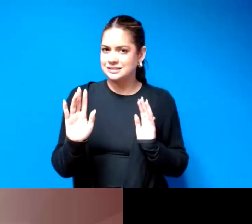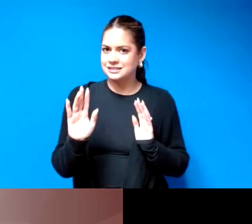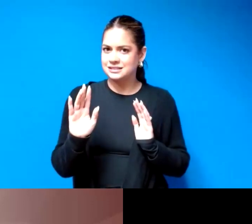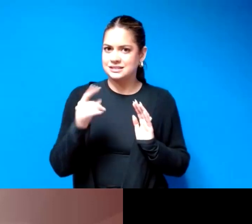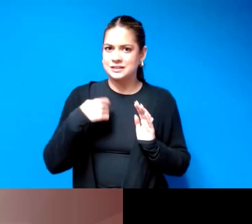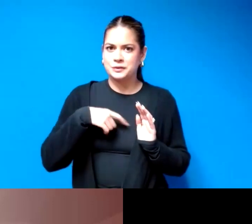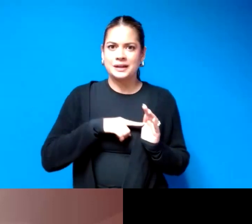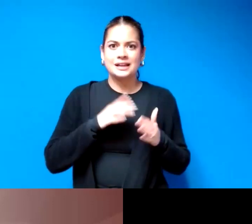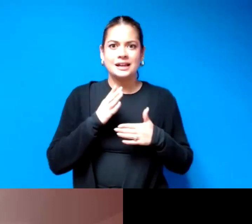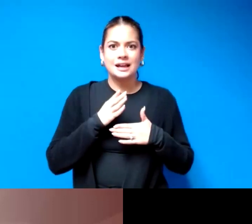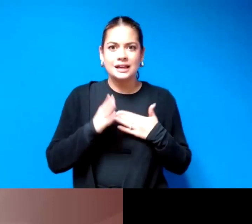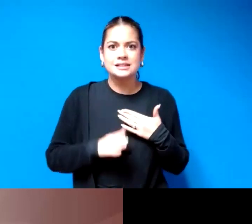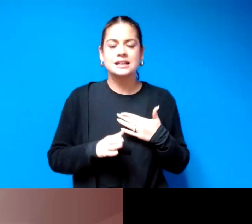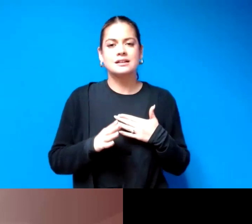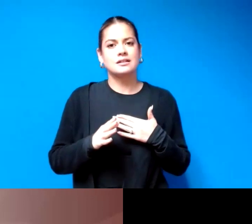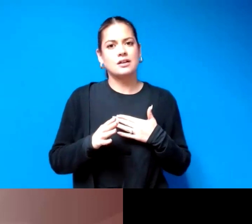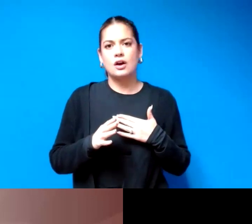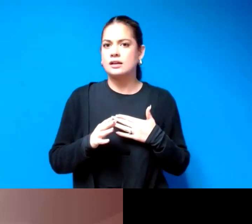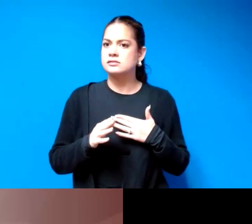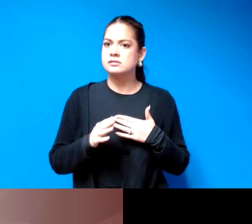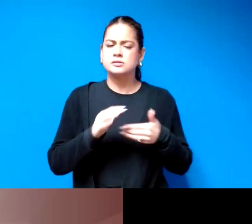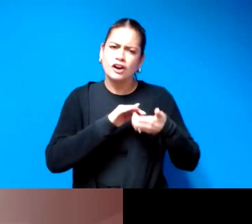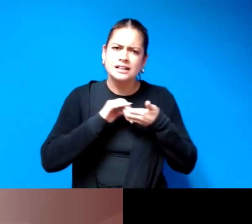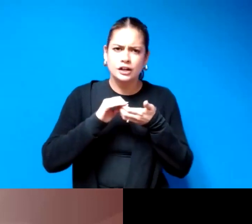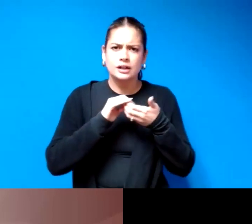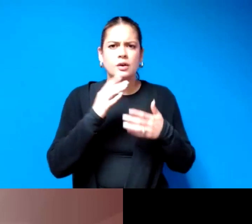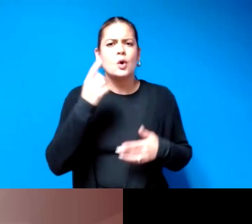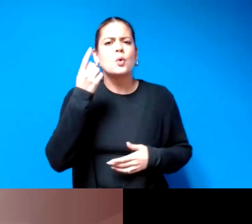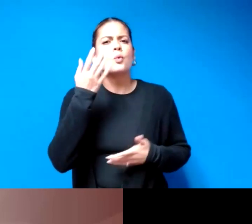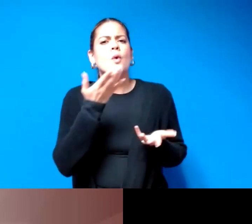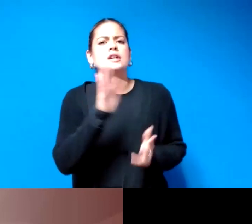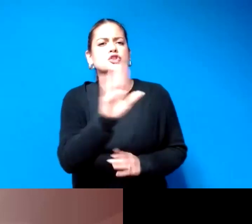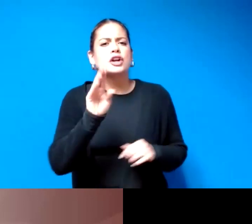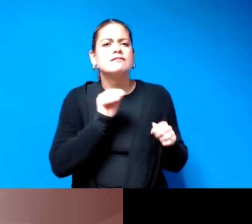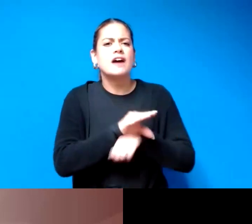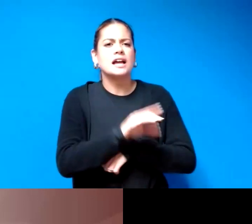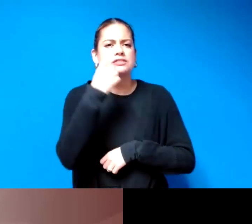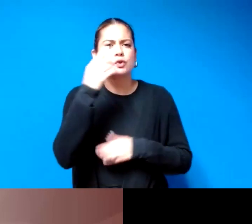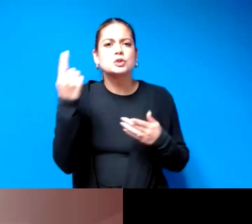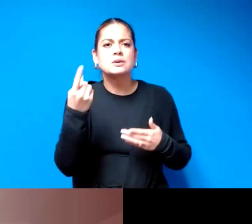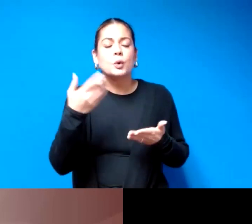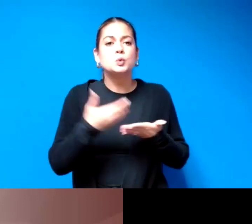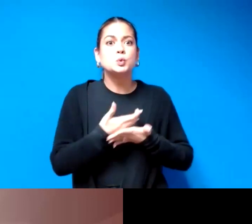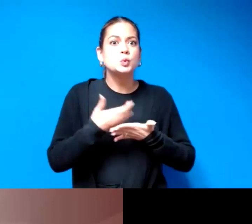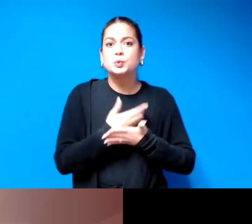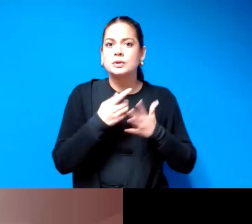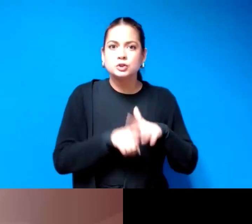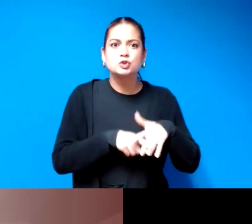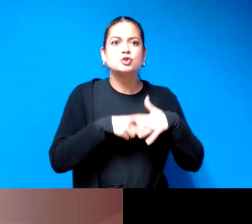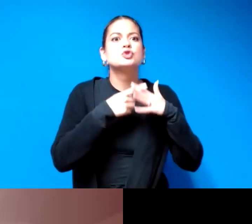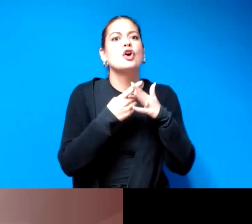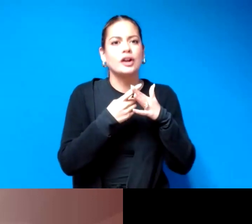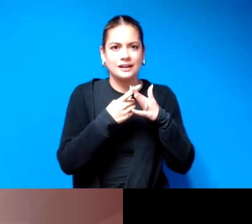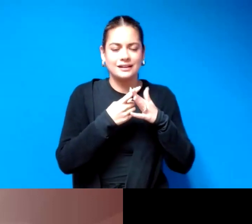ended on the note of solidarity with dr shim what is your advice for someone newly starting anti-oppressive